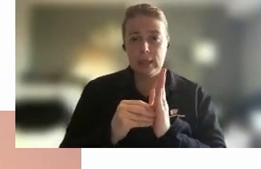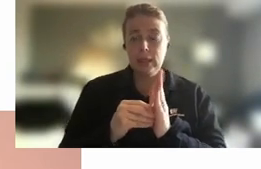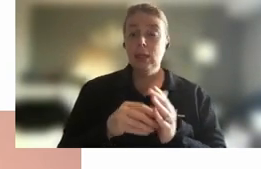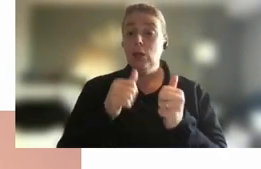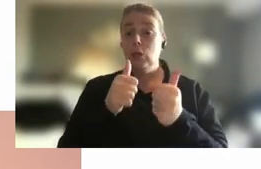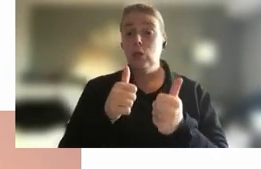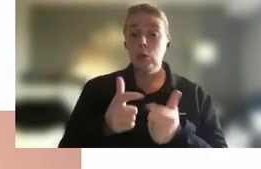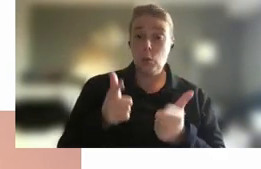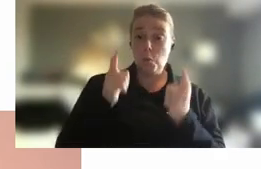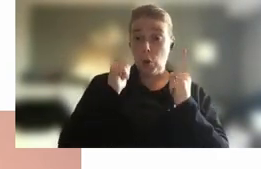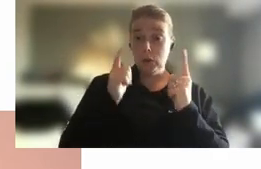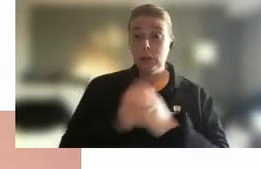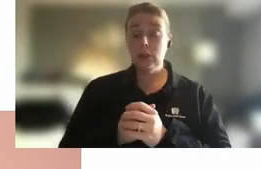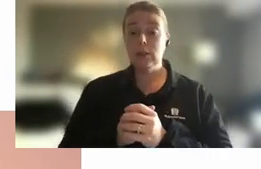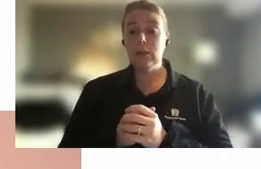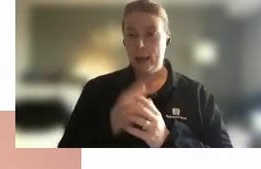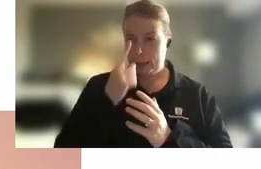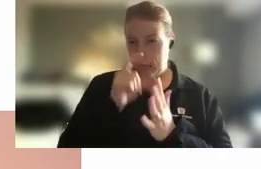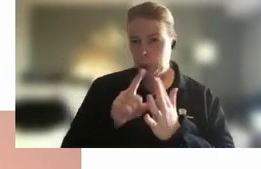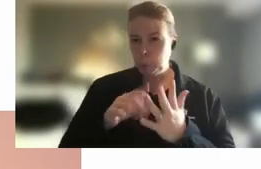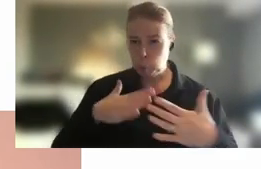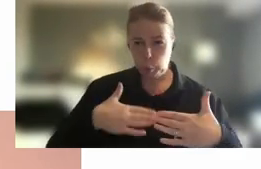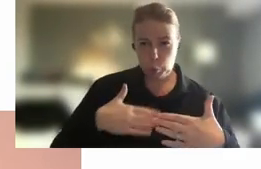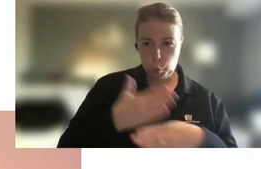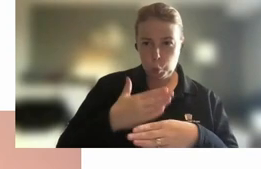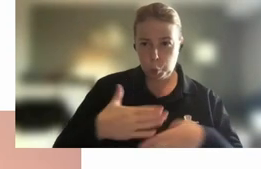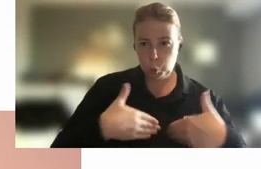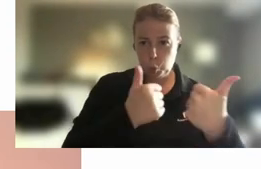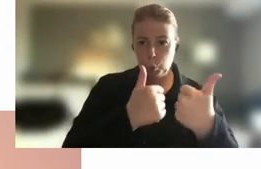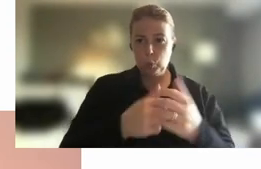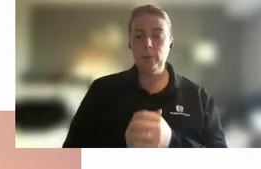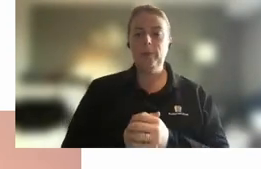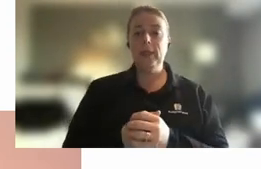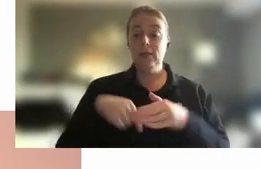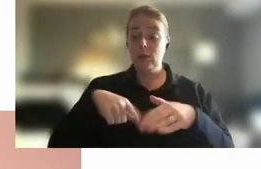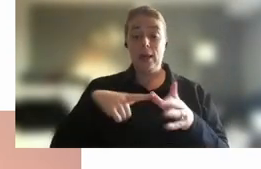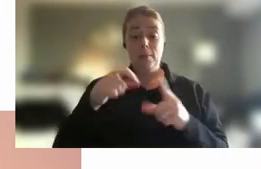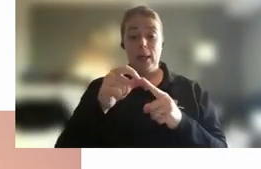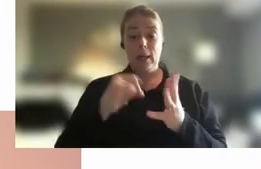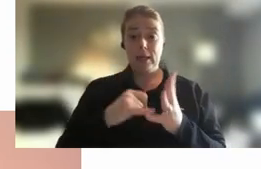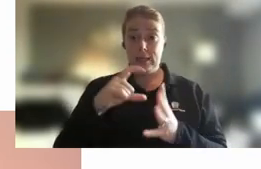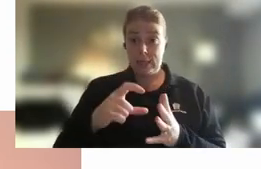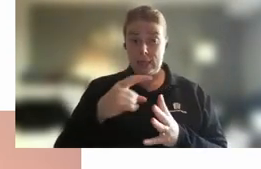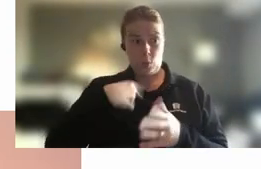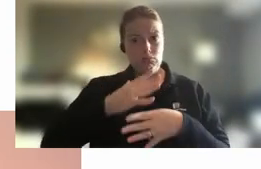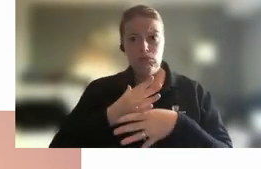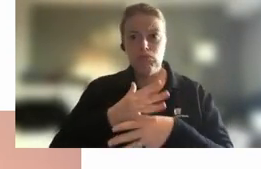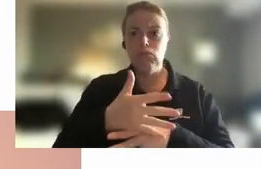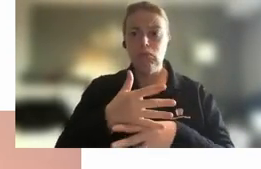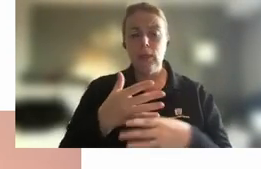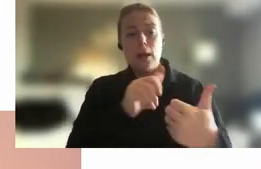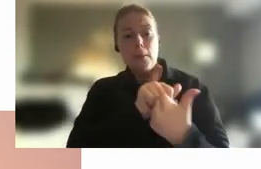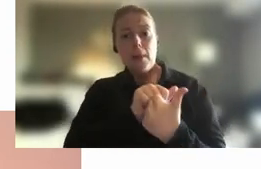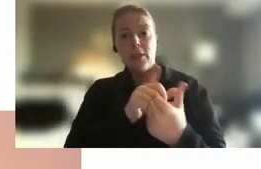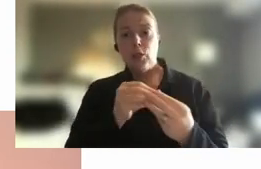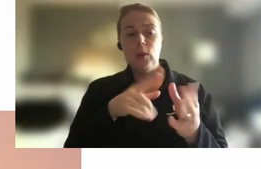has the capability to do its job well and so we're doing a lot of work here at the APSC and in partnership with the APS reform